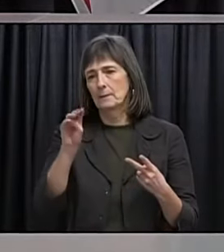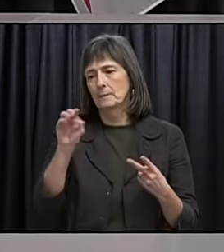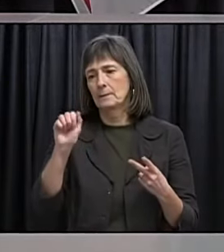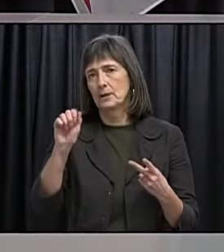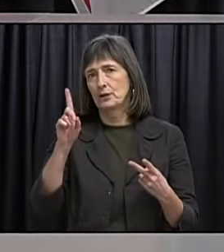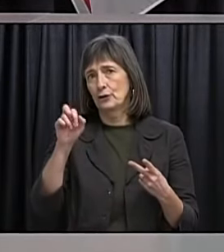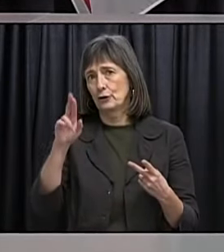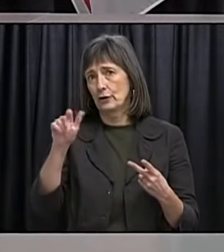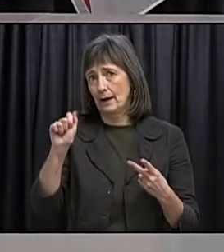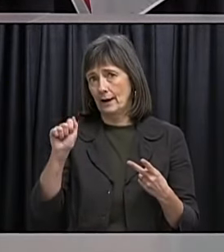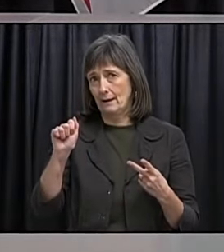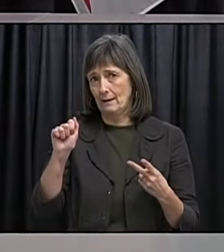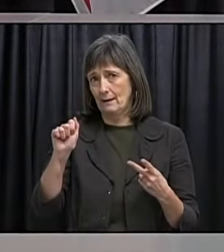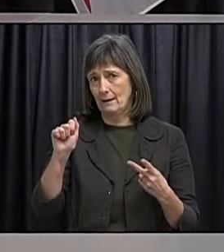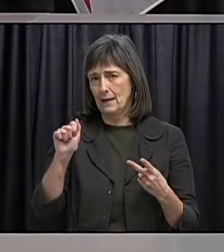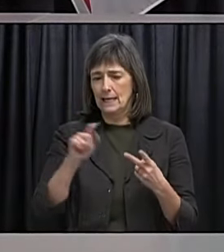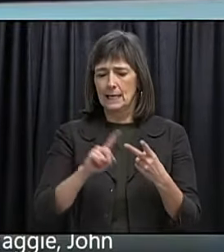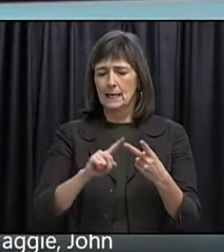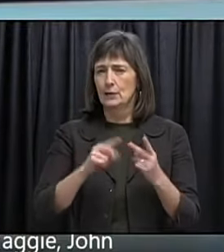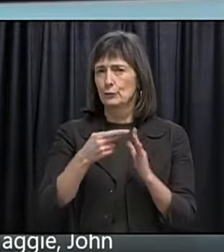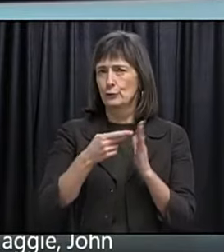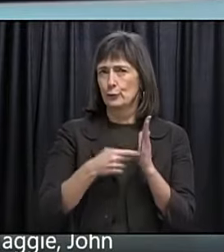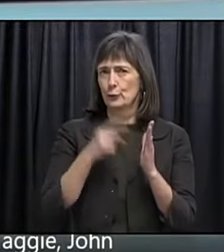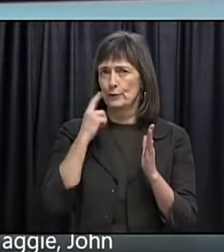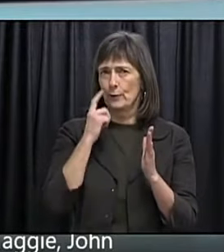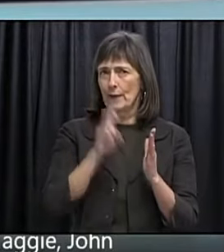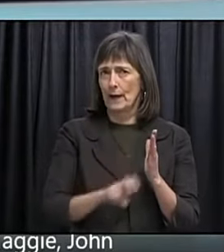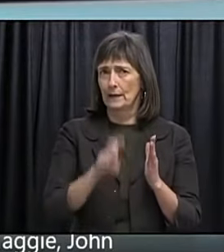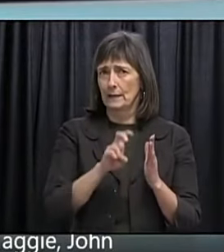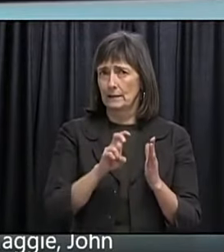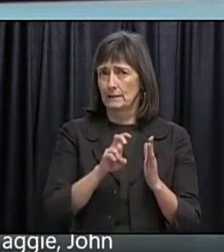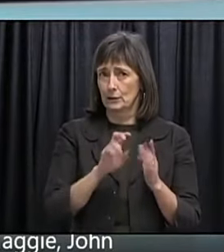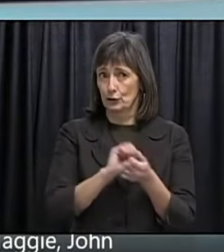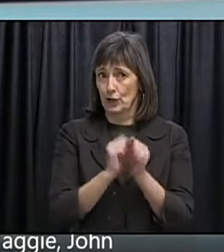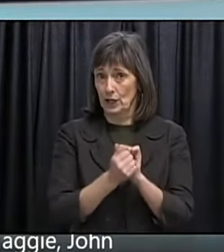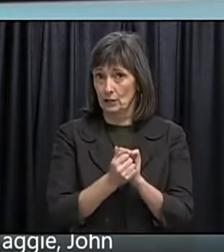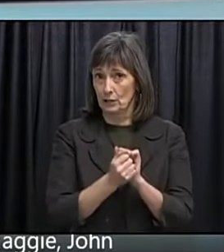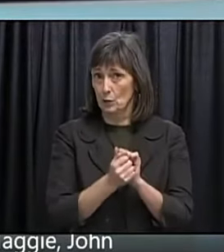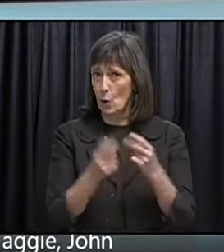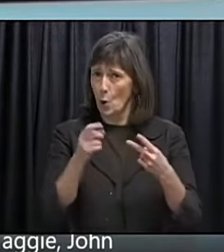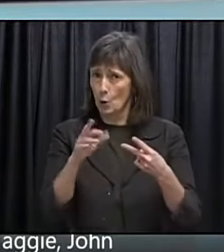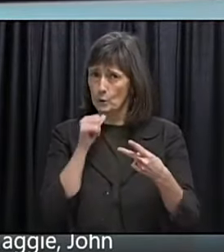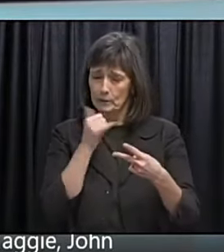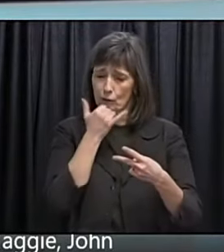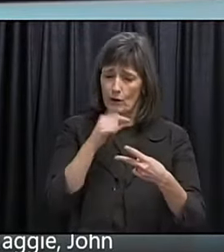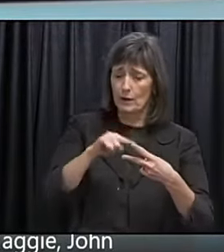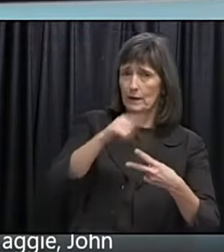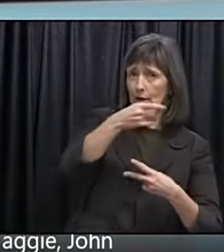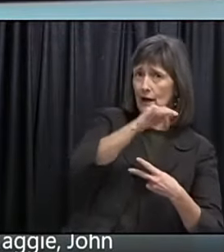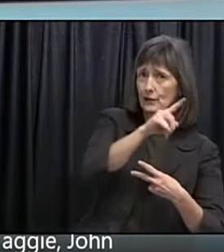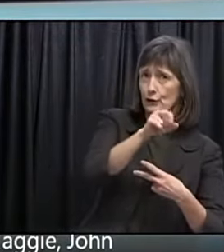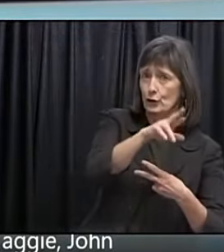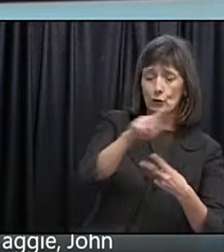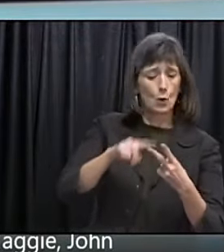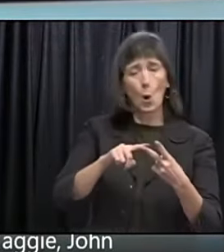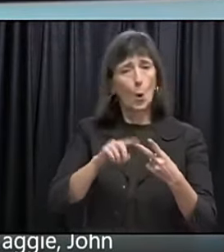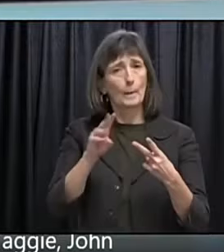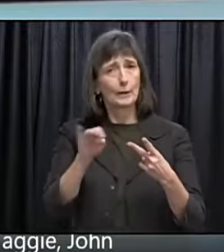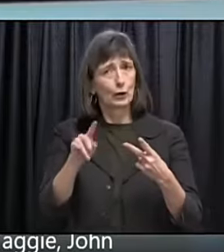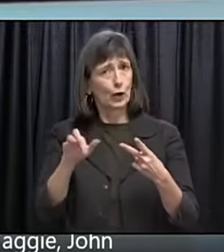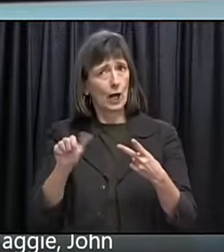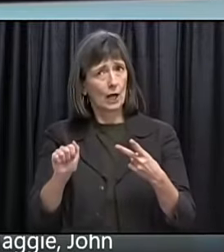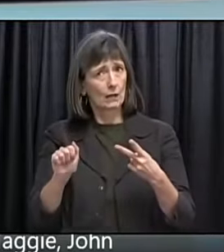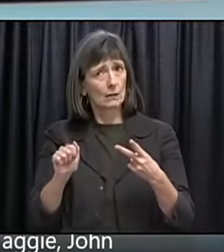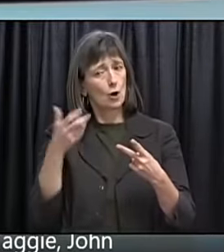changing. Transport. Conditions. Was that a. Did you misspeak. You met. Pfizer. Did you. No. I met. Moderna. They have